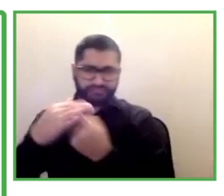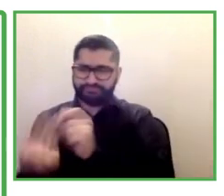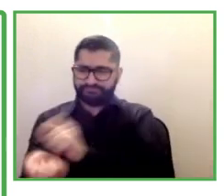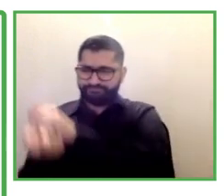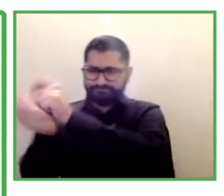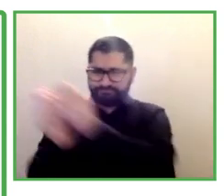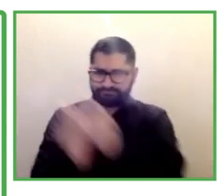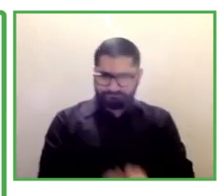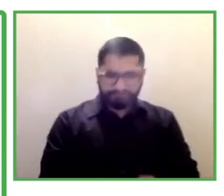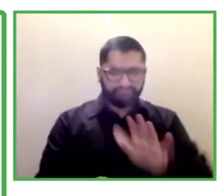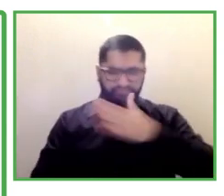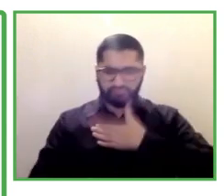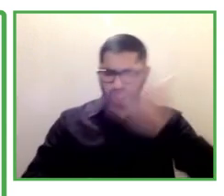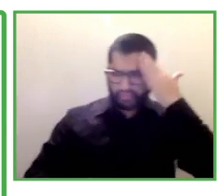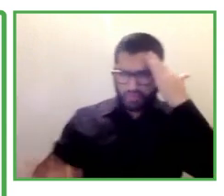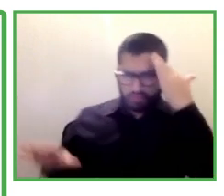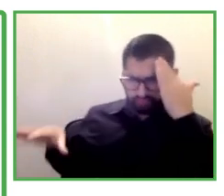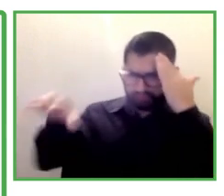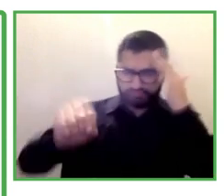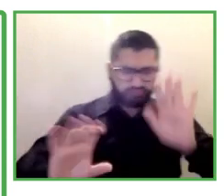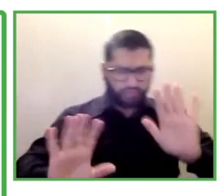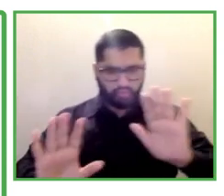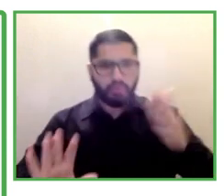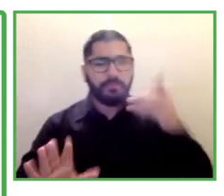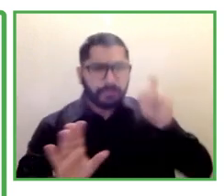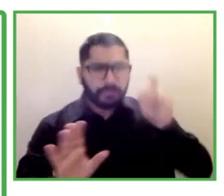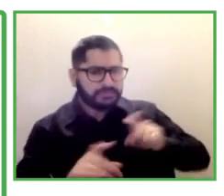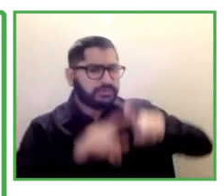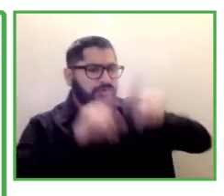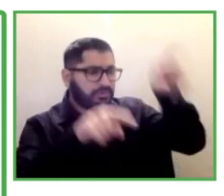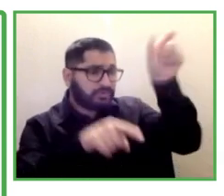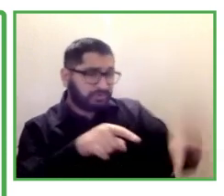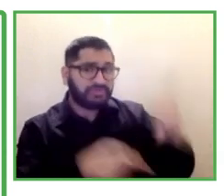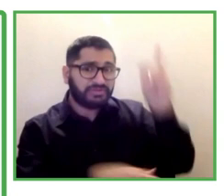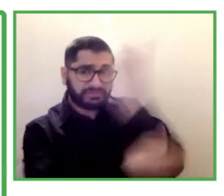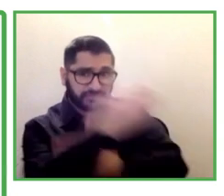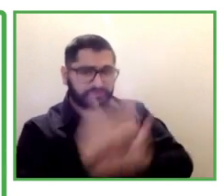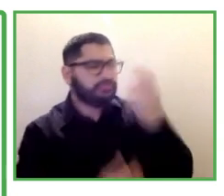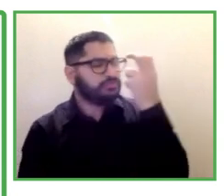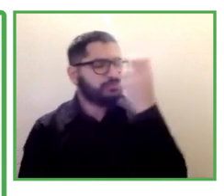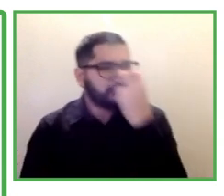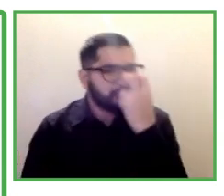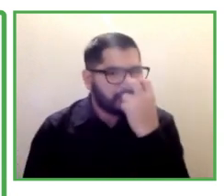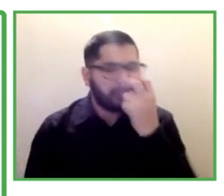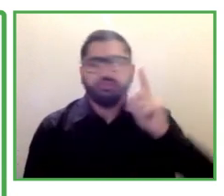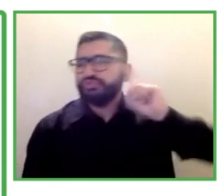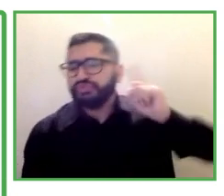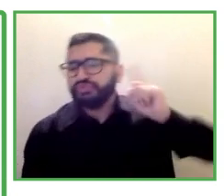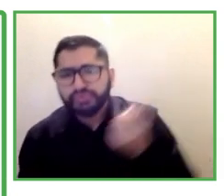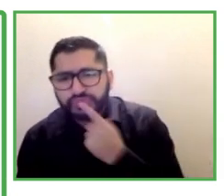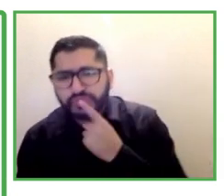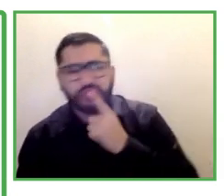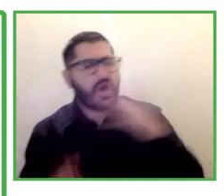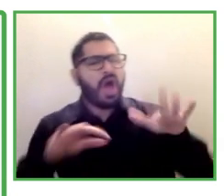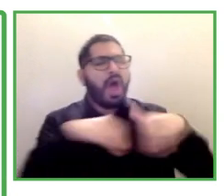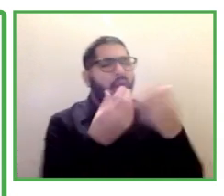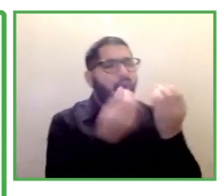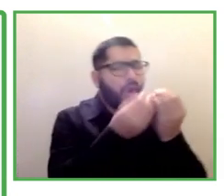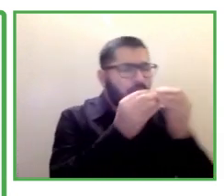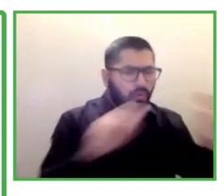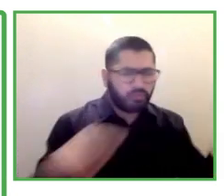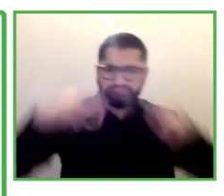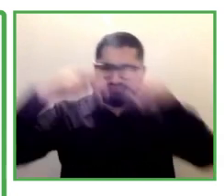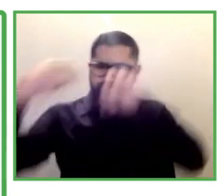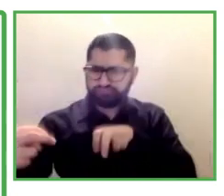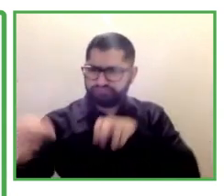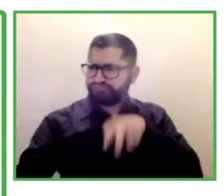to them facing their way with an uncovered face, speaking clearly, not mimicking overly. If you have